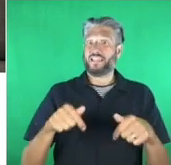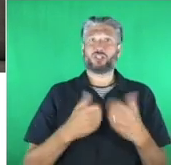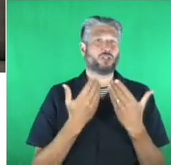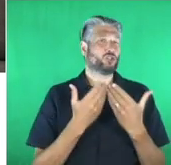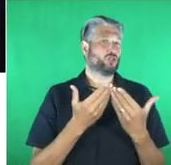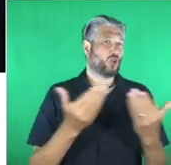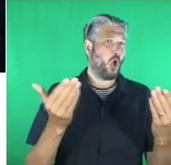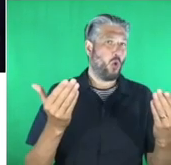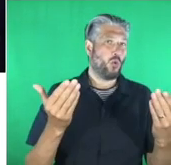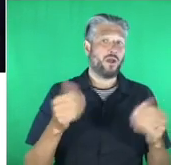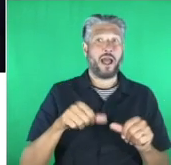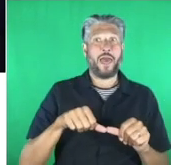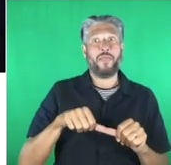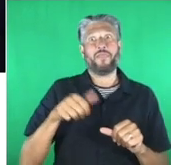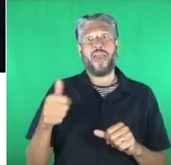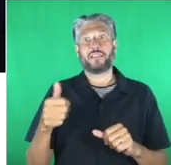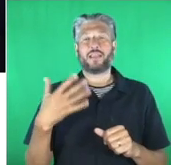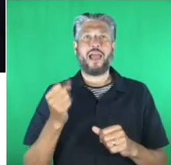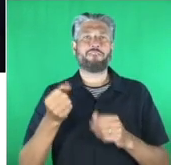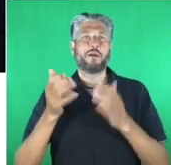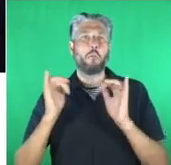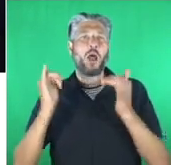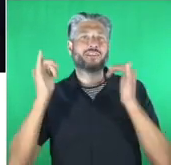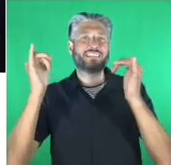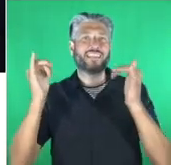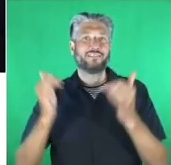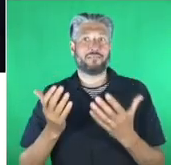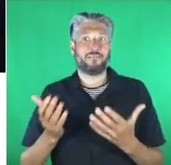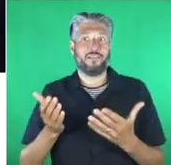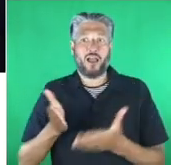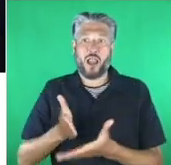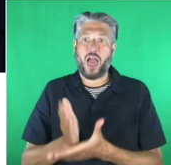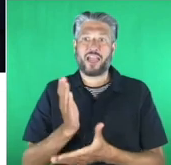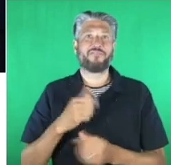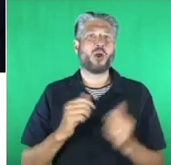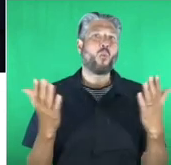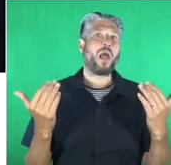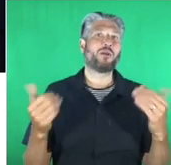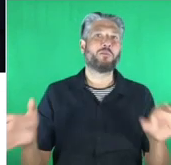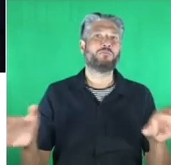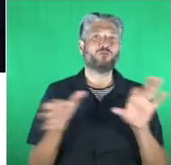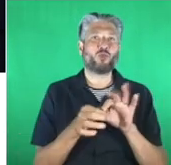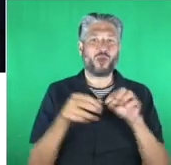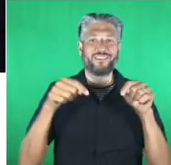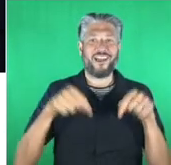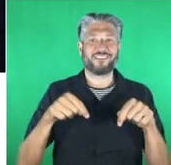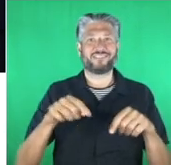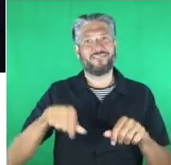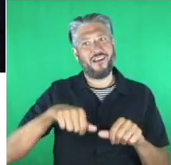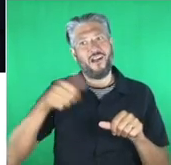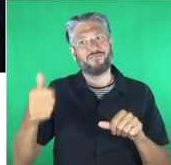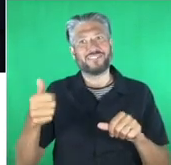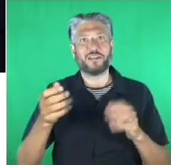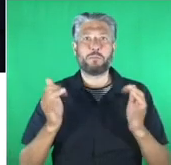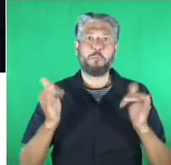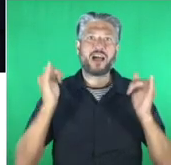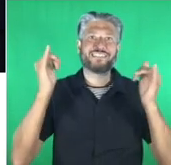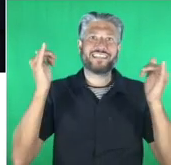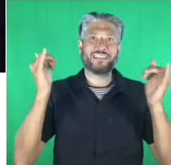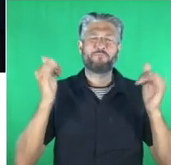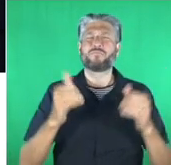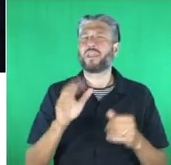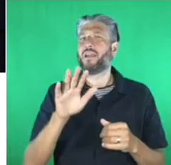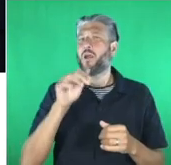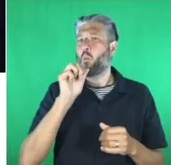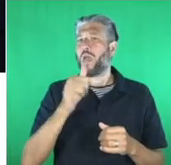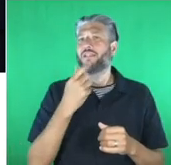after show party you're all invited to join us to be invited into the show up show party we're going to come up with a couple of key things for you to do